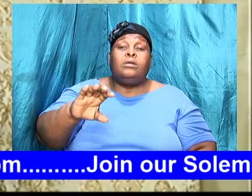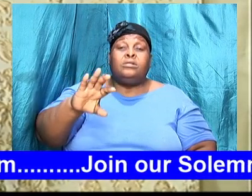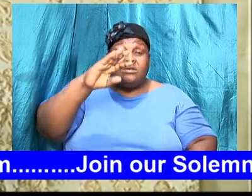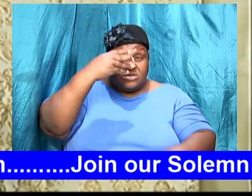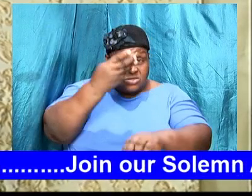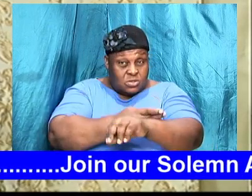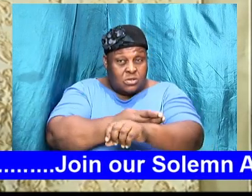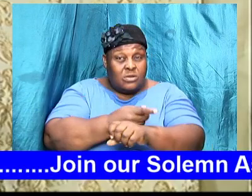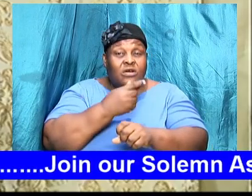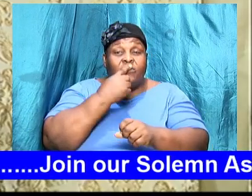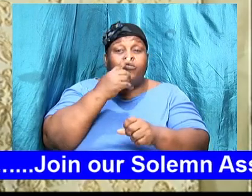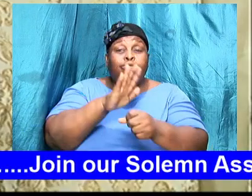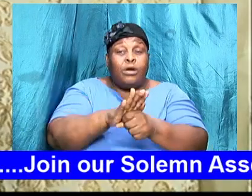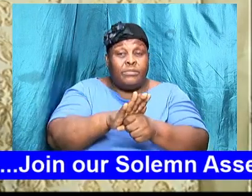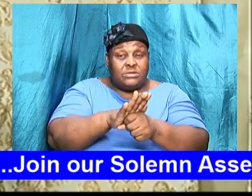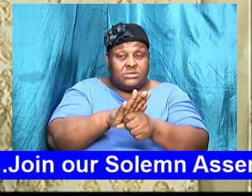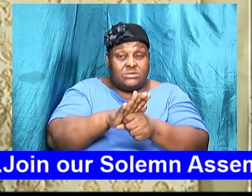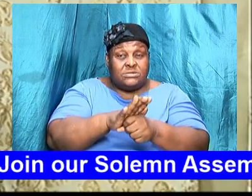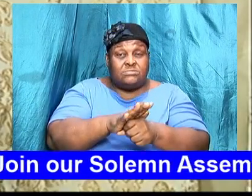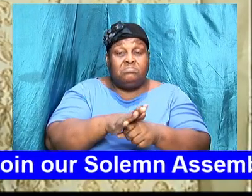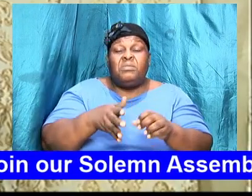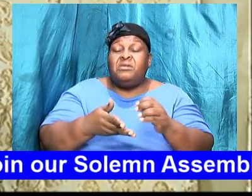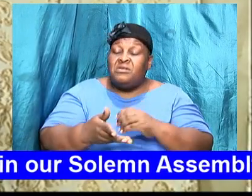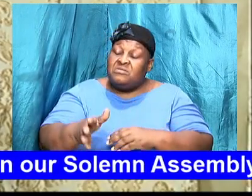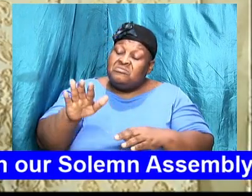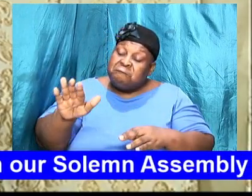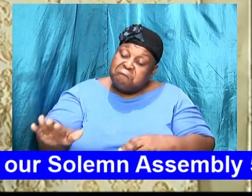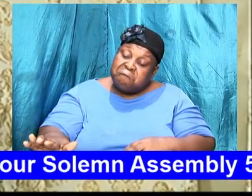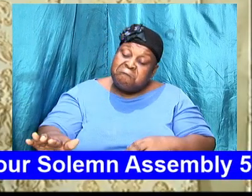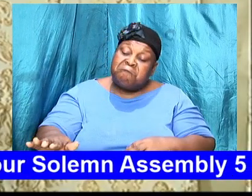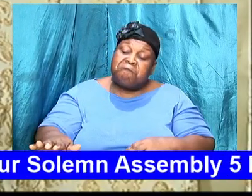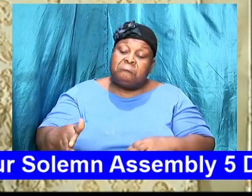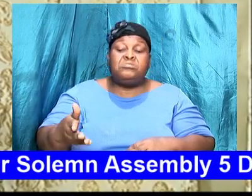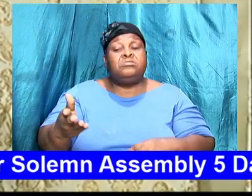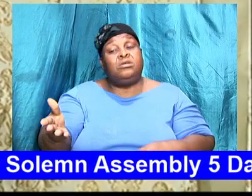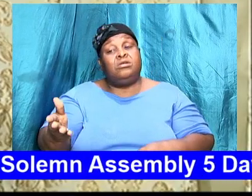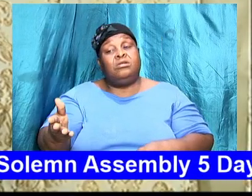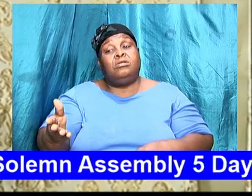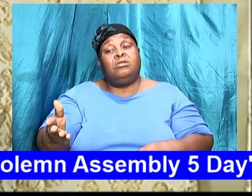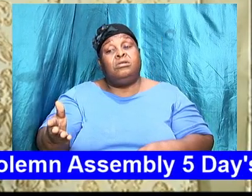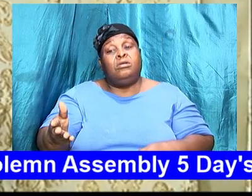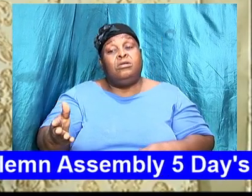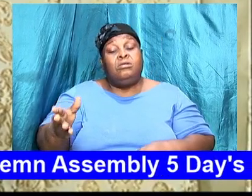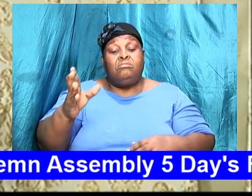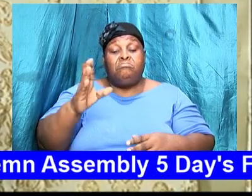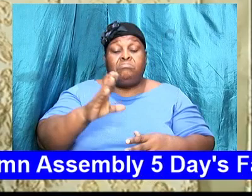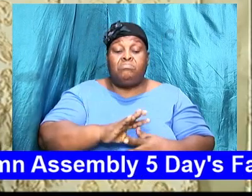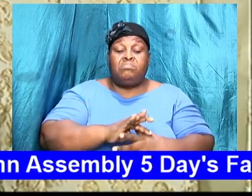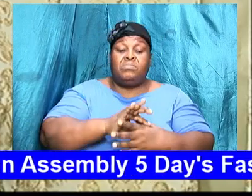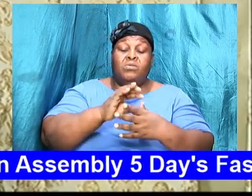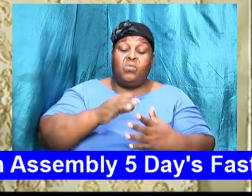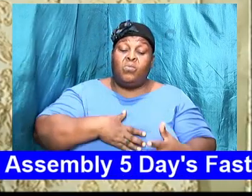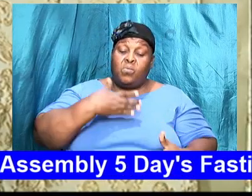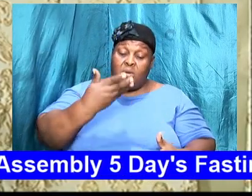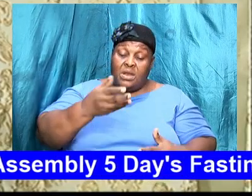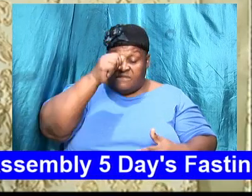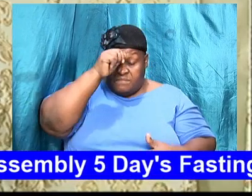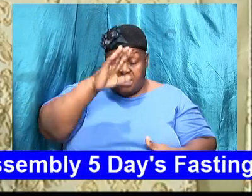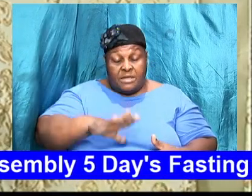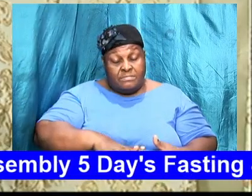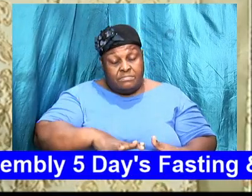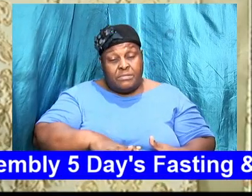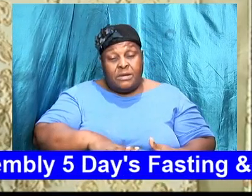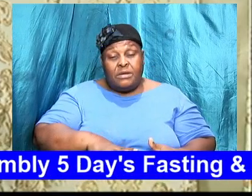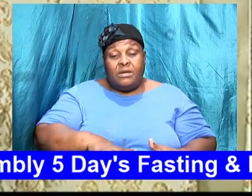so you see what is happening there is a child there that is after the flesh after the will of man and then there is a child